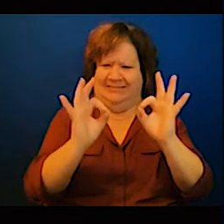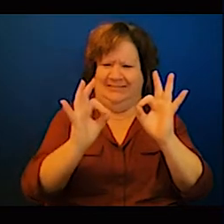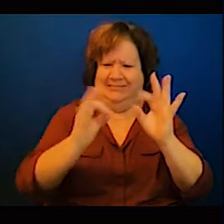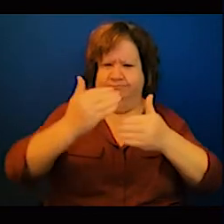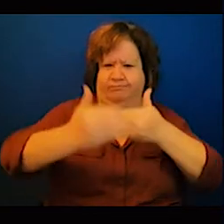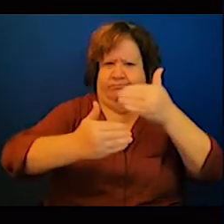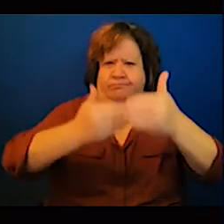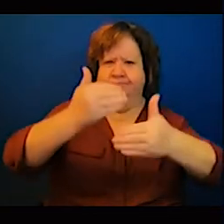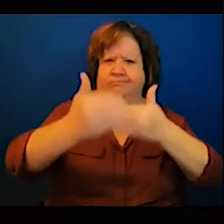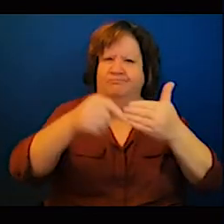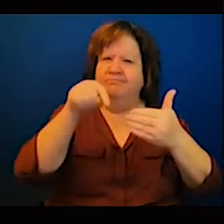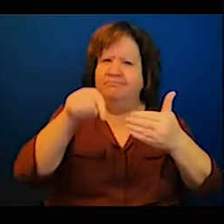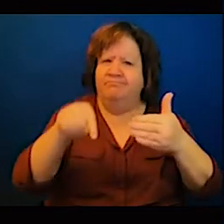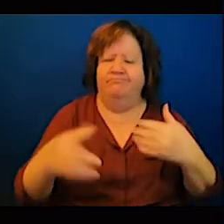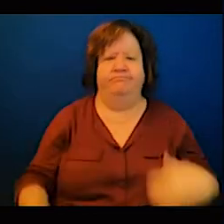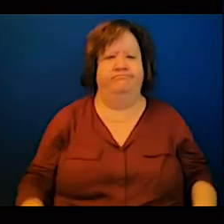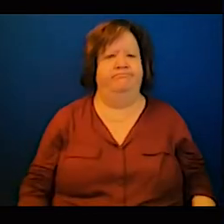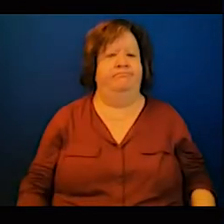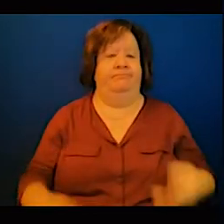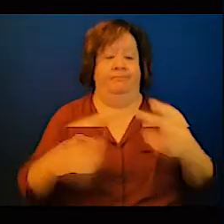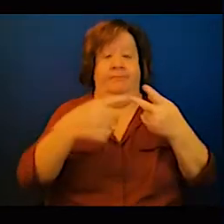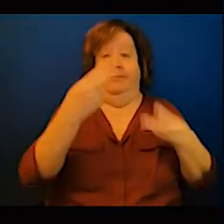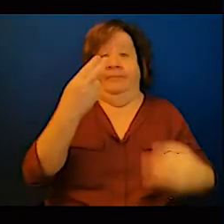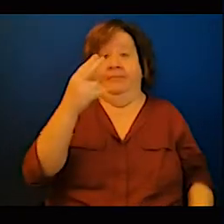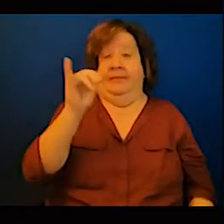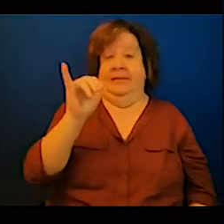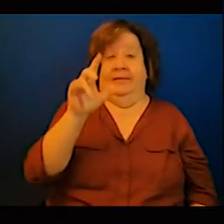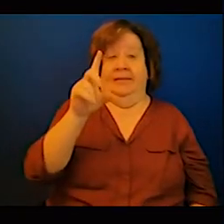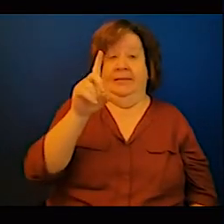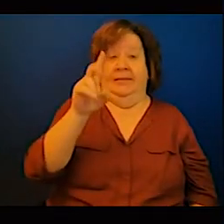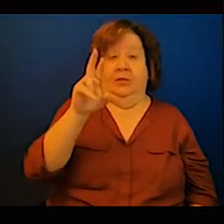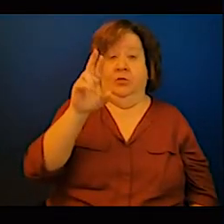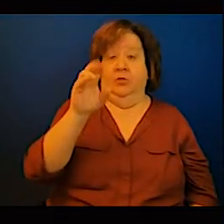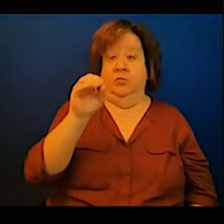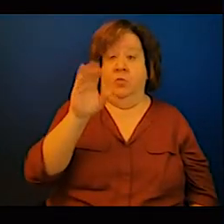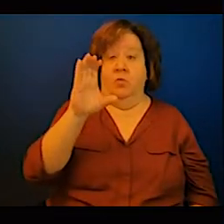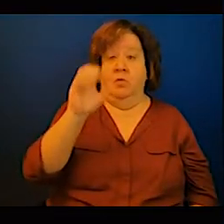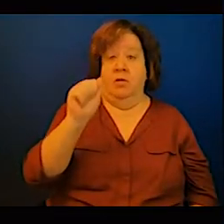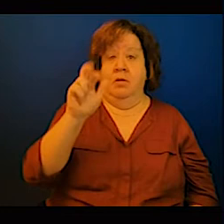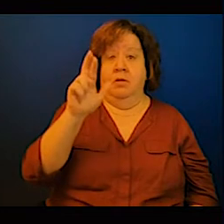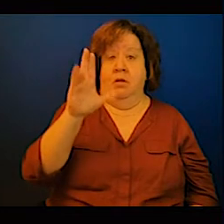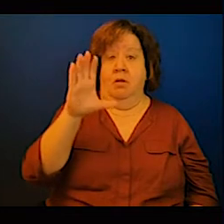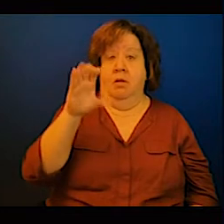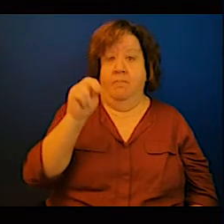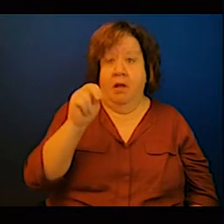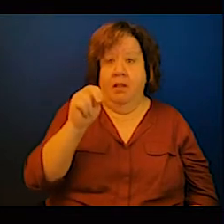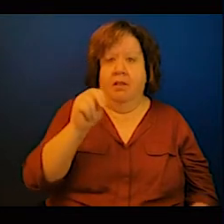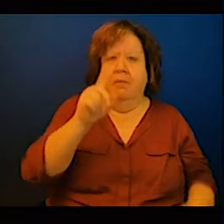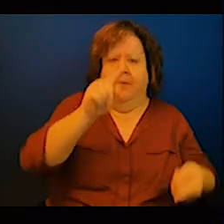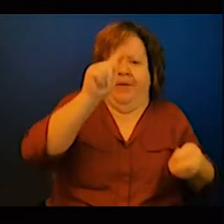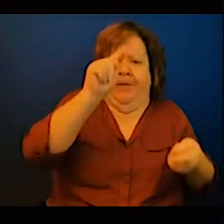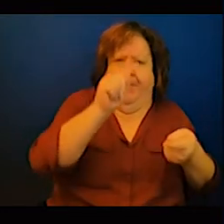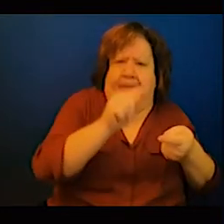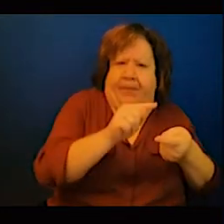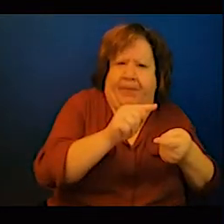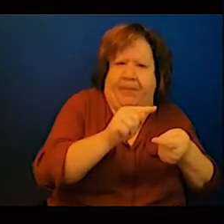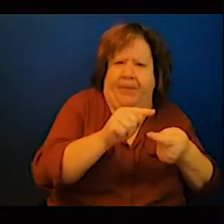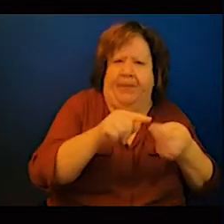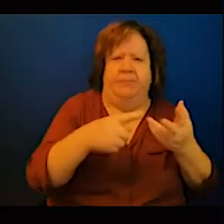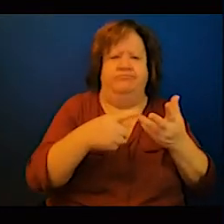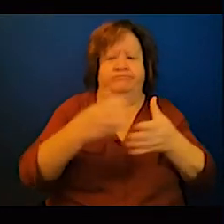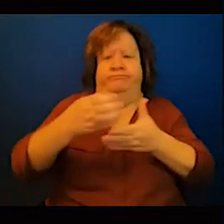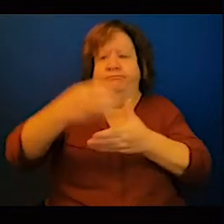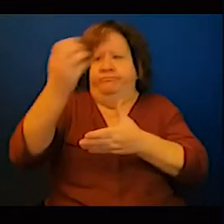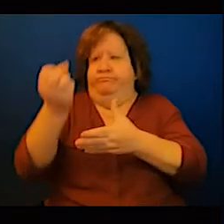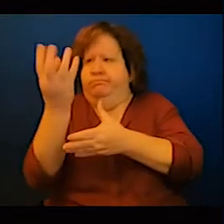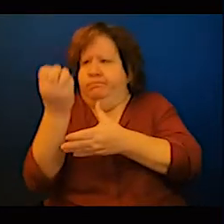And obviously, to achieve that, we cannot depend on government initiatives only. We need